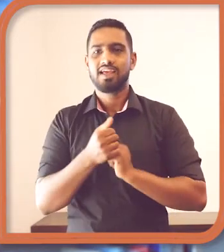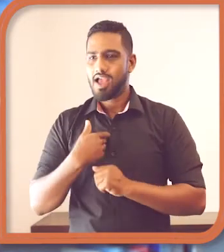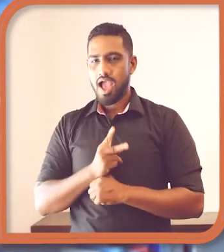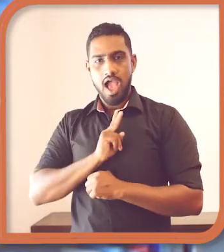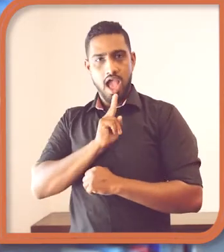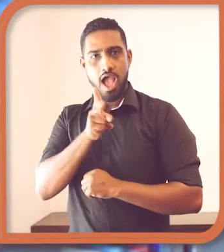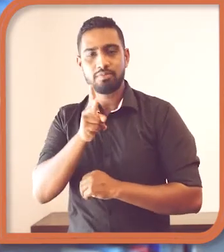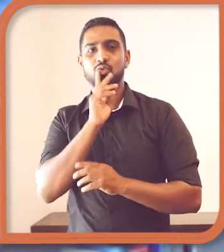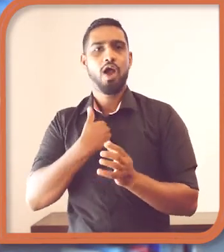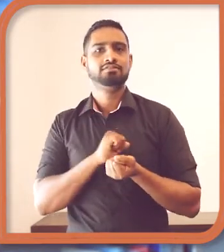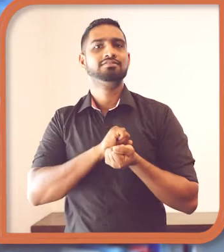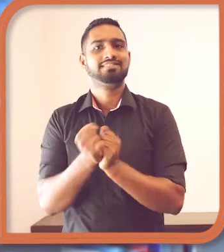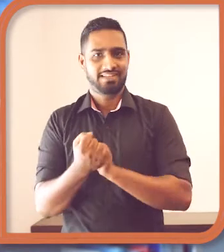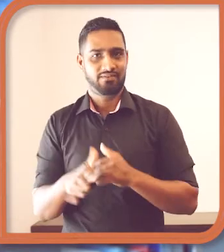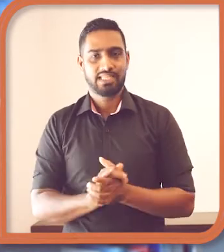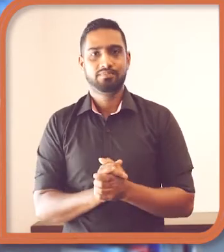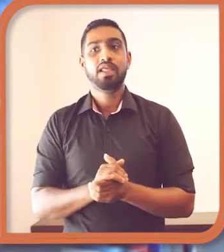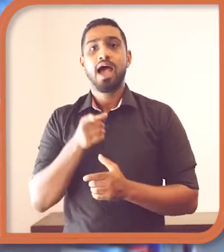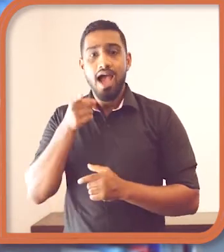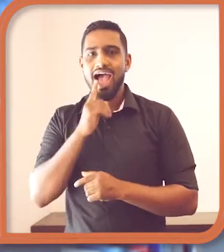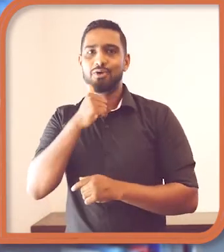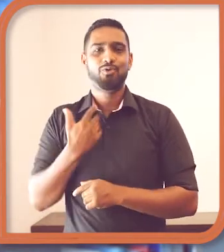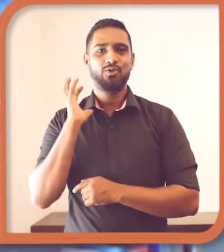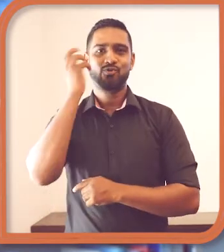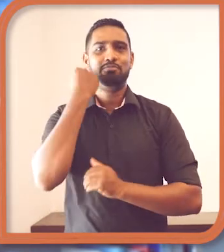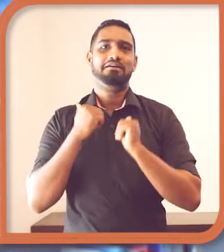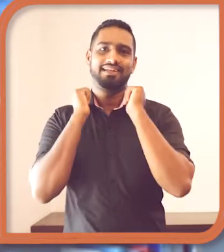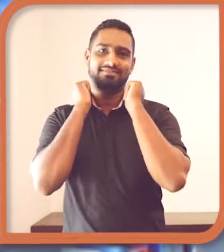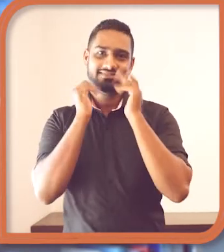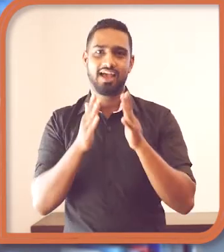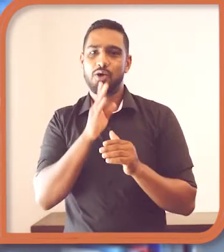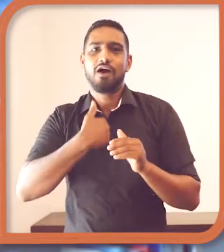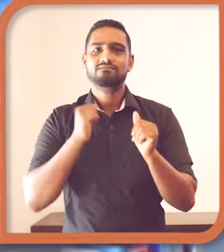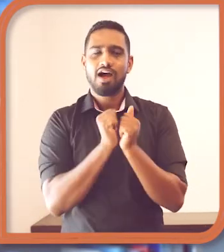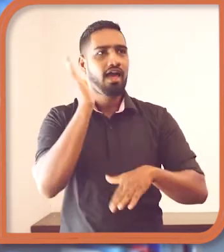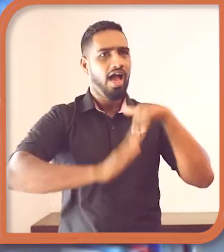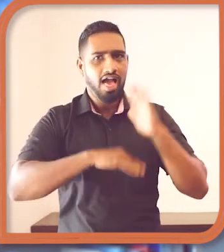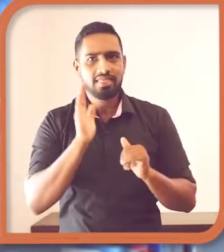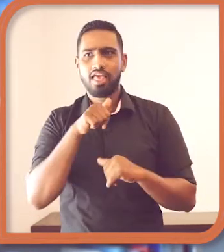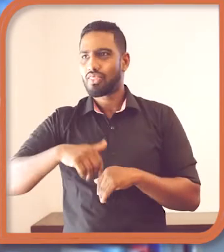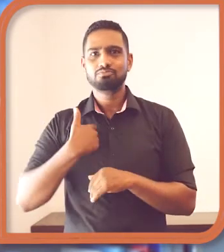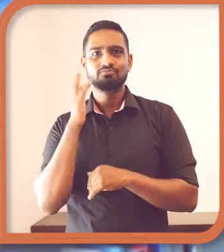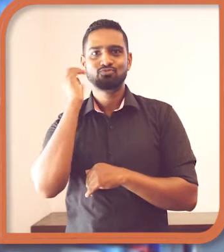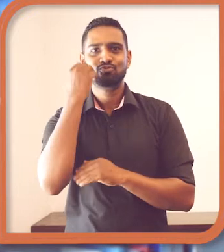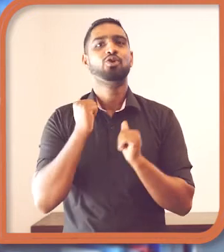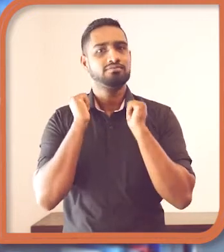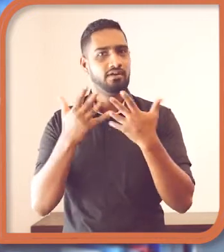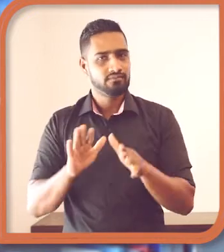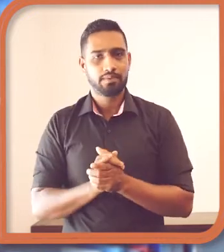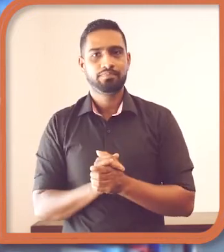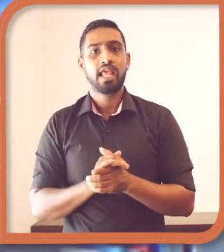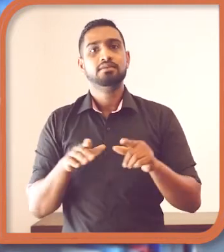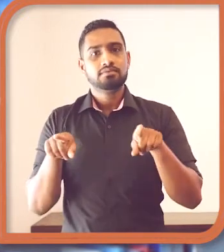my deliverable style. So that I have taken the result based on my work experience